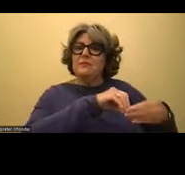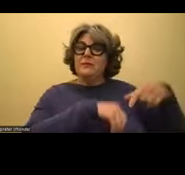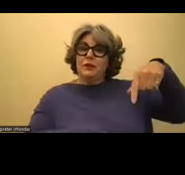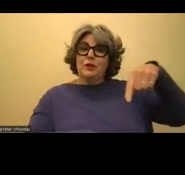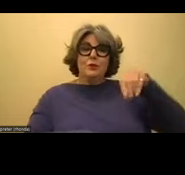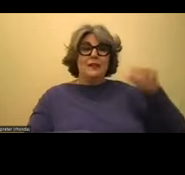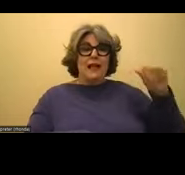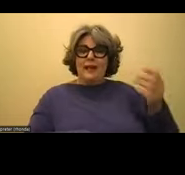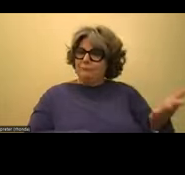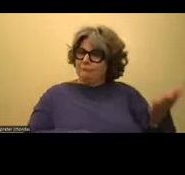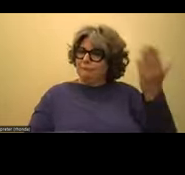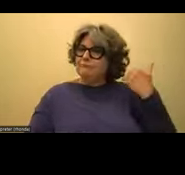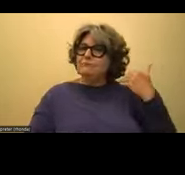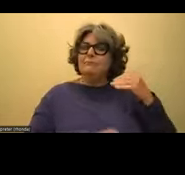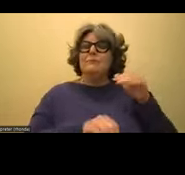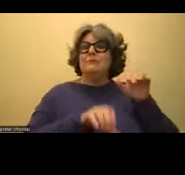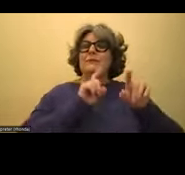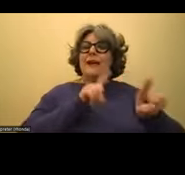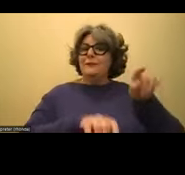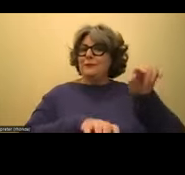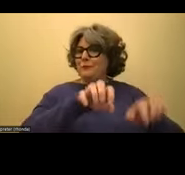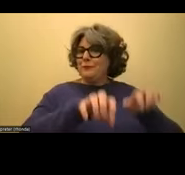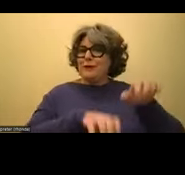feature, and we will get to them at the end of the webinar.